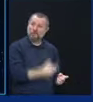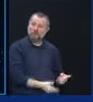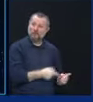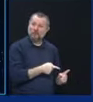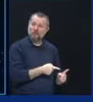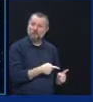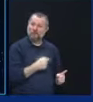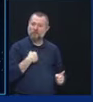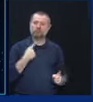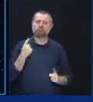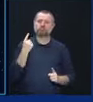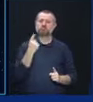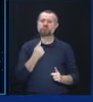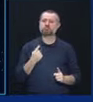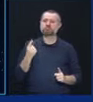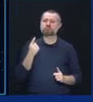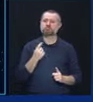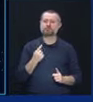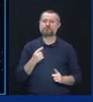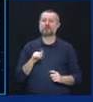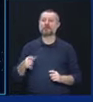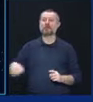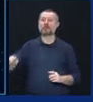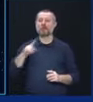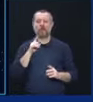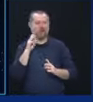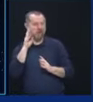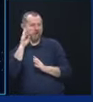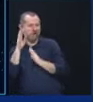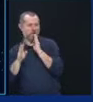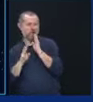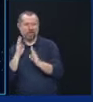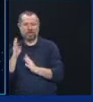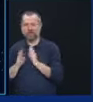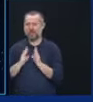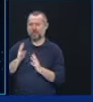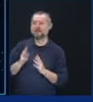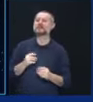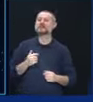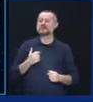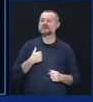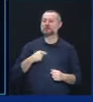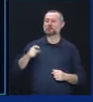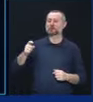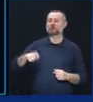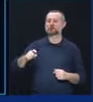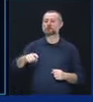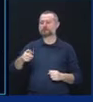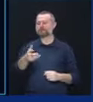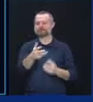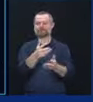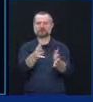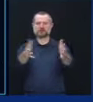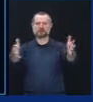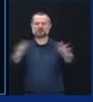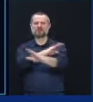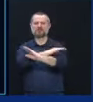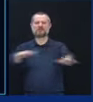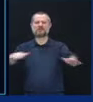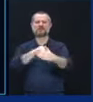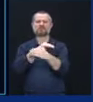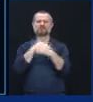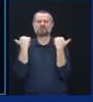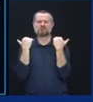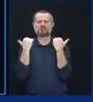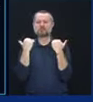Those false statements must be countered. They must be, or else